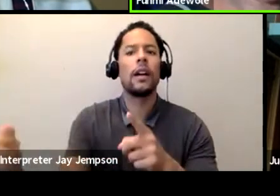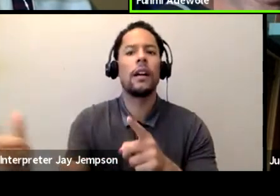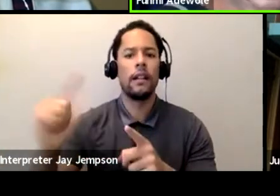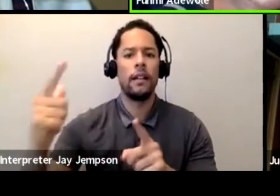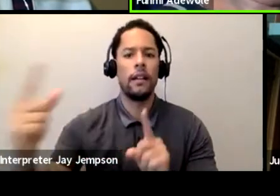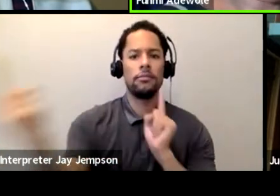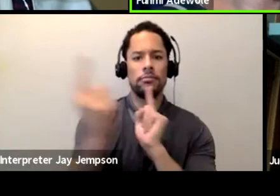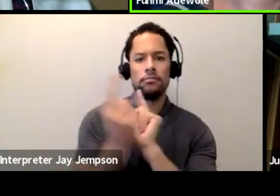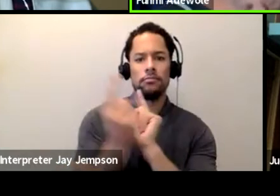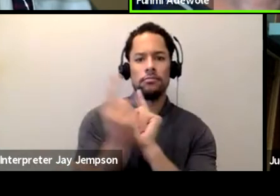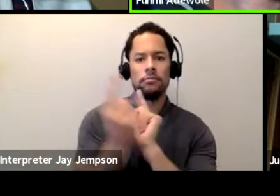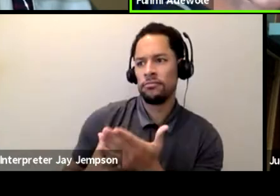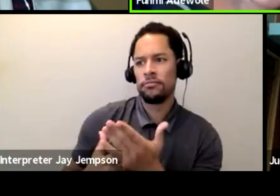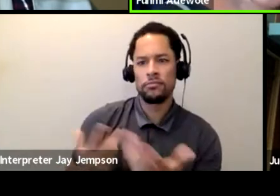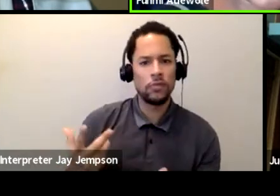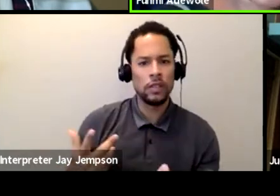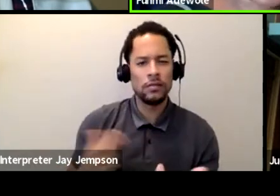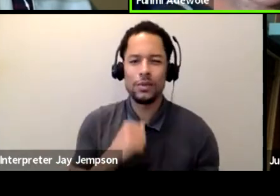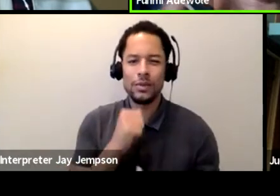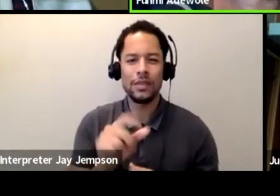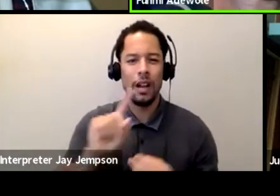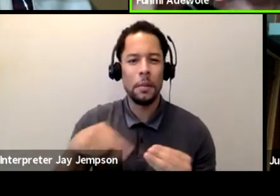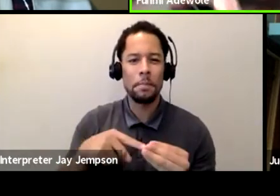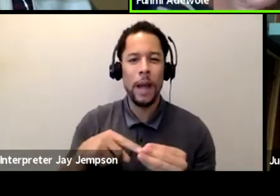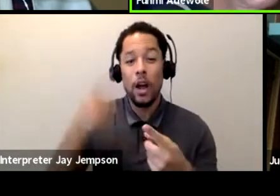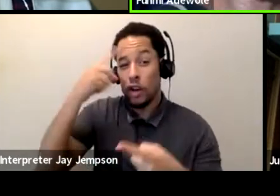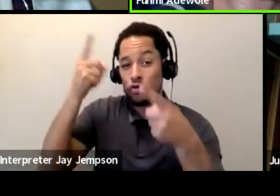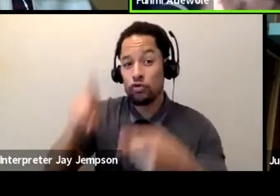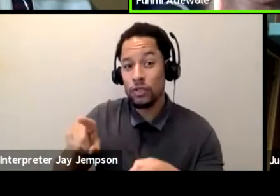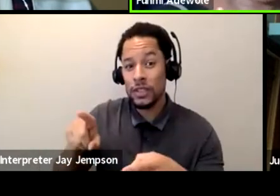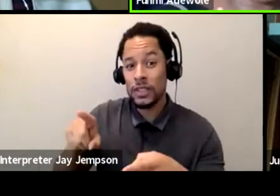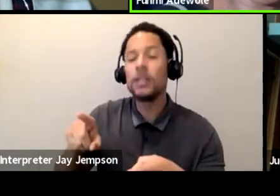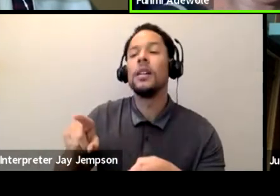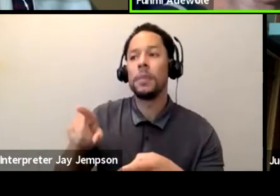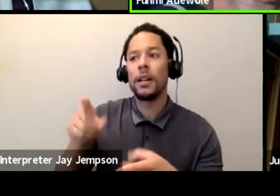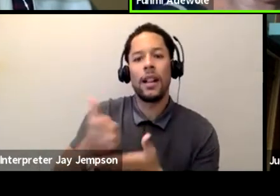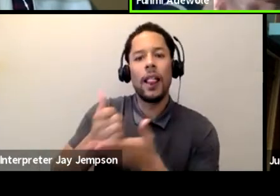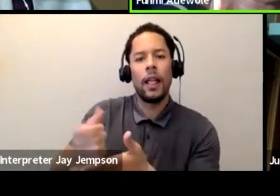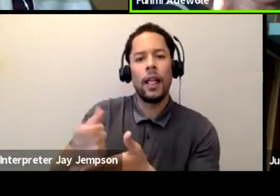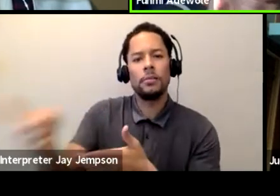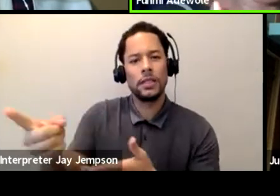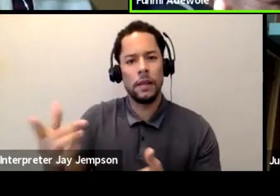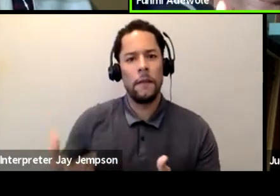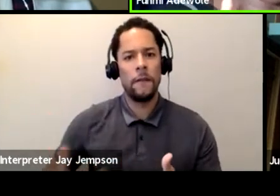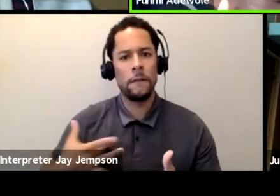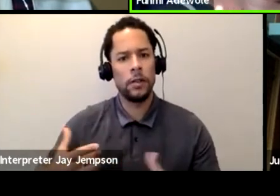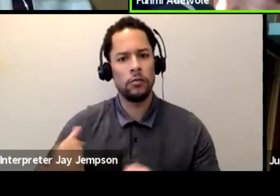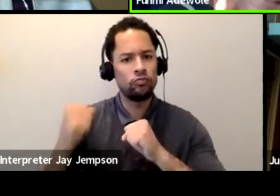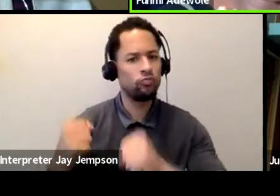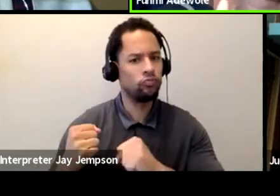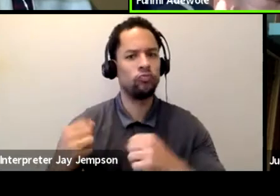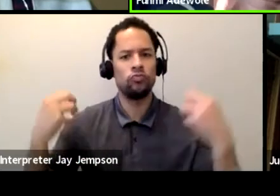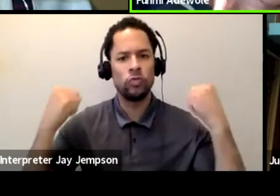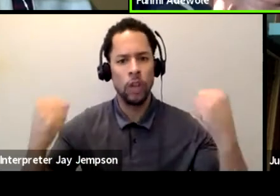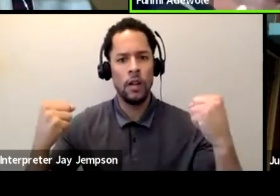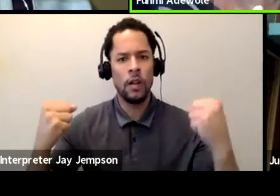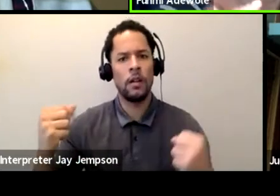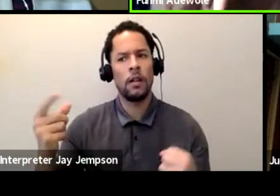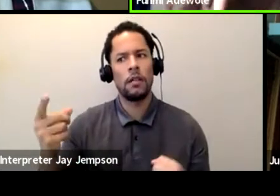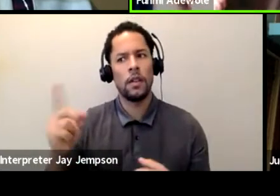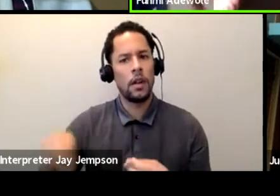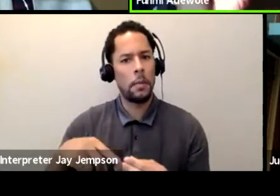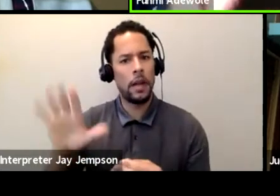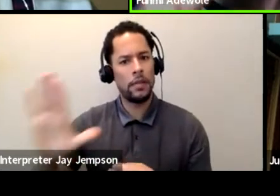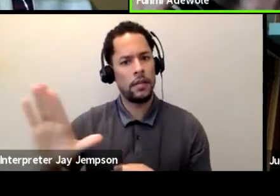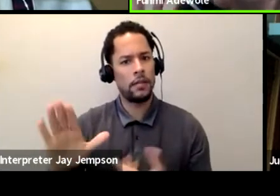but I feel has conviction in it. And by that, it pushes them deeper into where, where, what they're trying to achieve with the play.